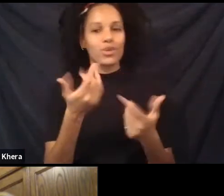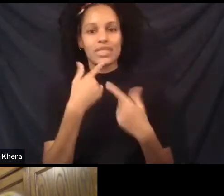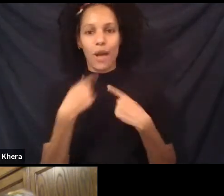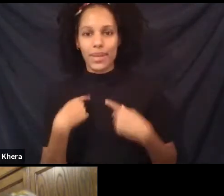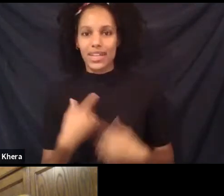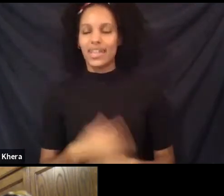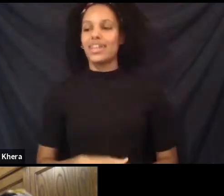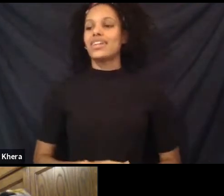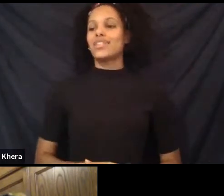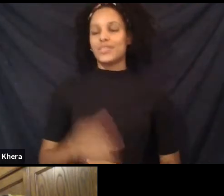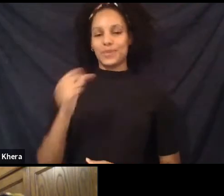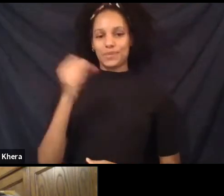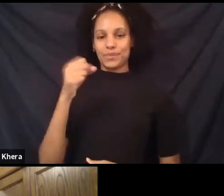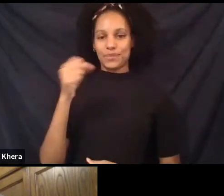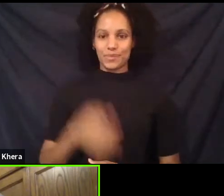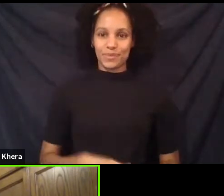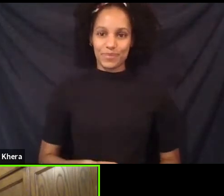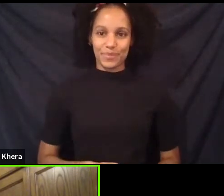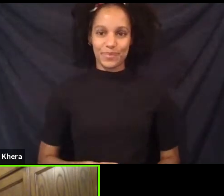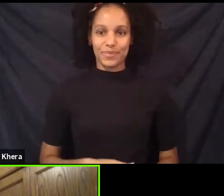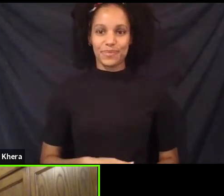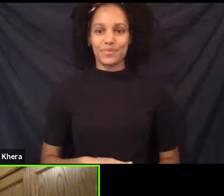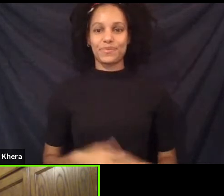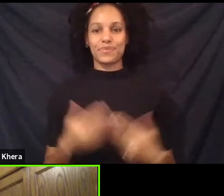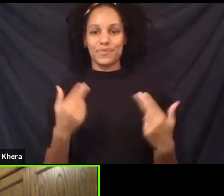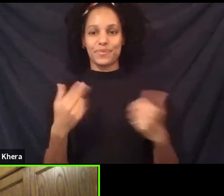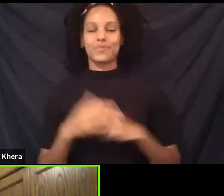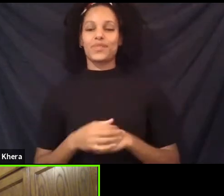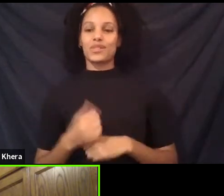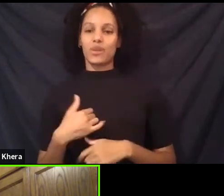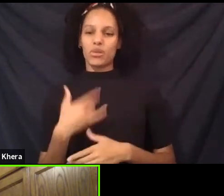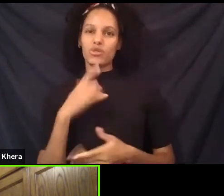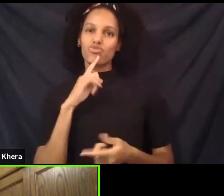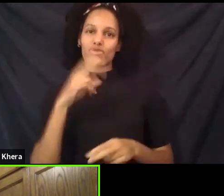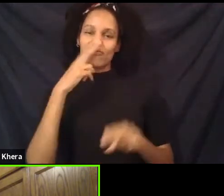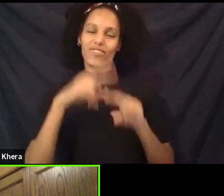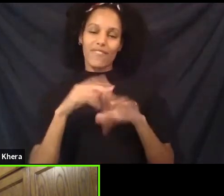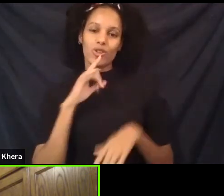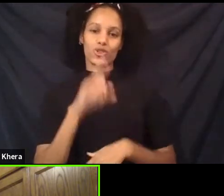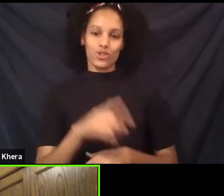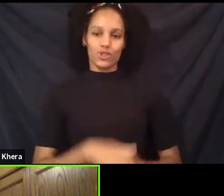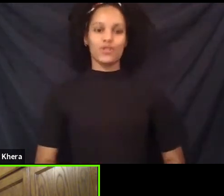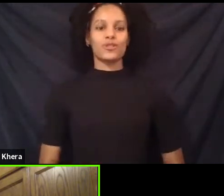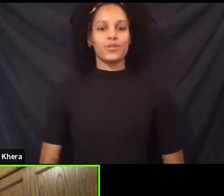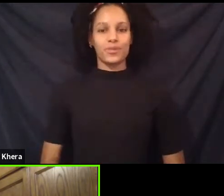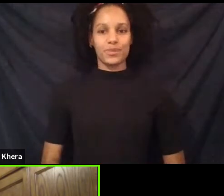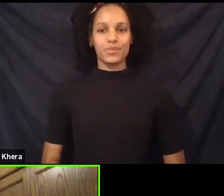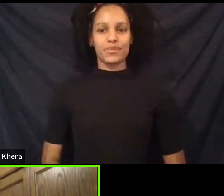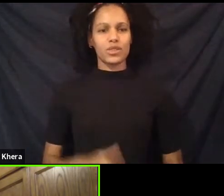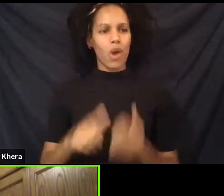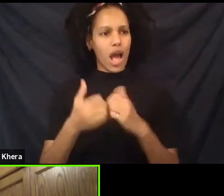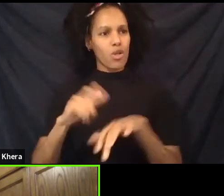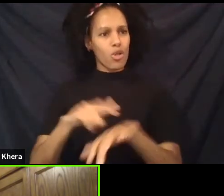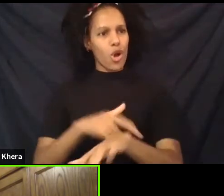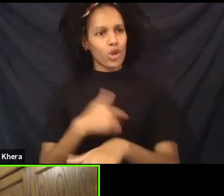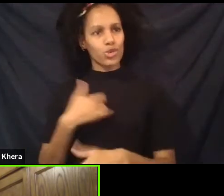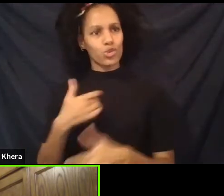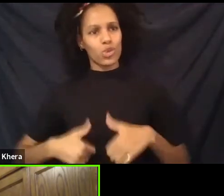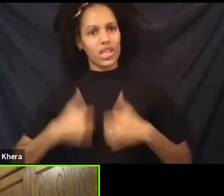Yeah, yeah, yeah, yeah. You know, so it was standby for sure. For sure. Yeah. And how long did you live in Brooklyn?